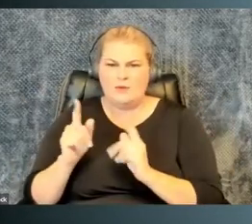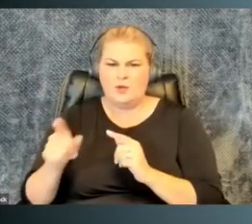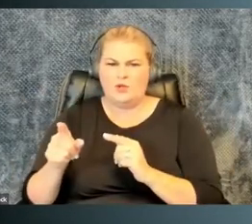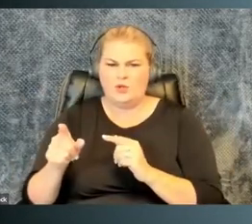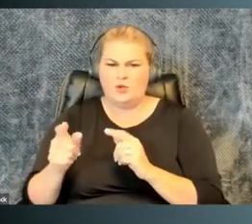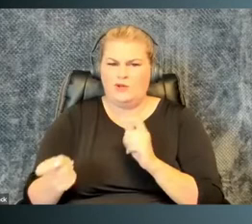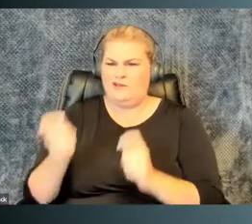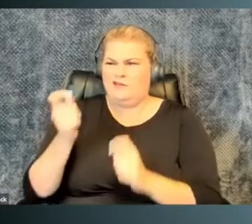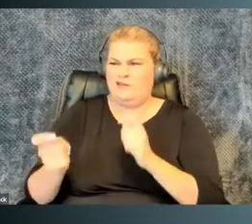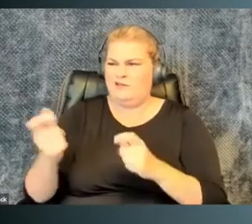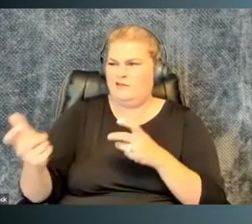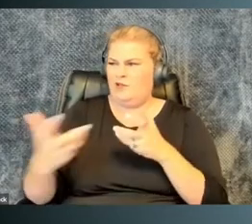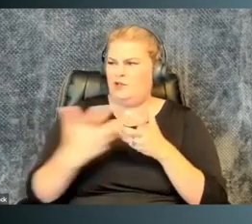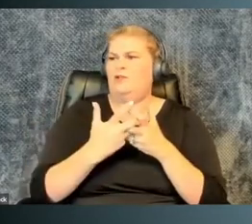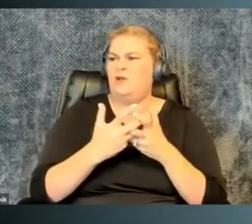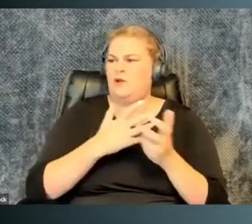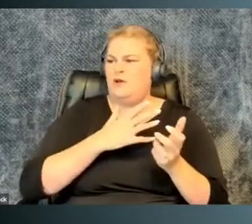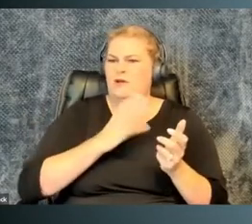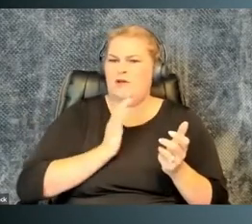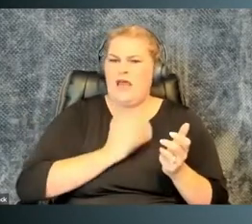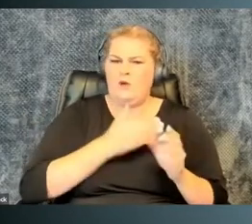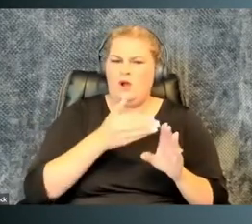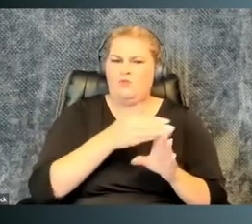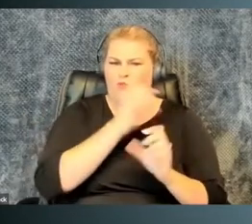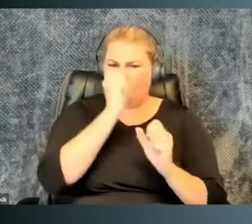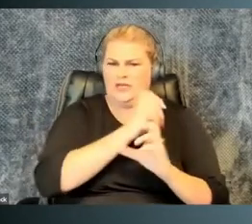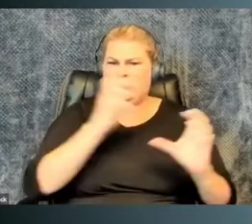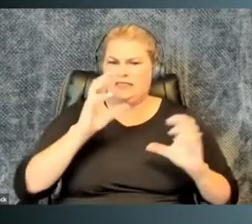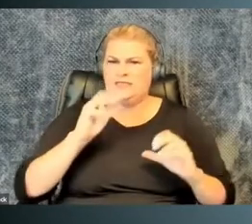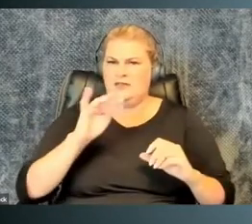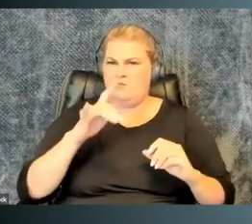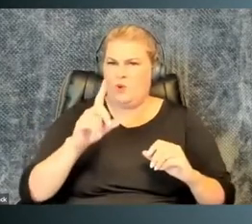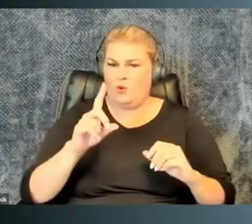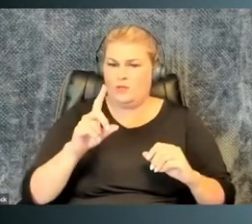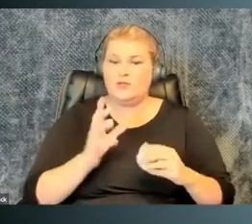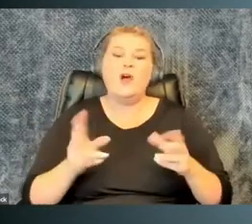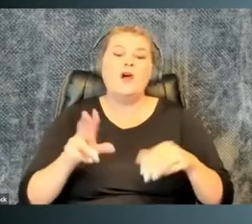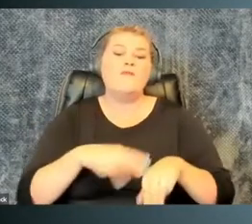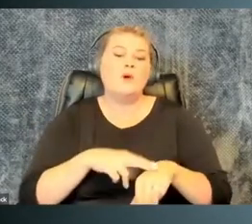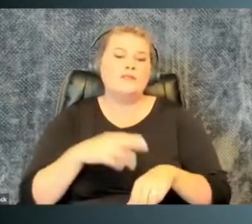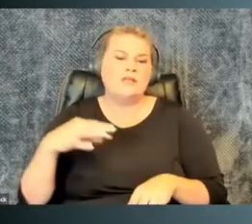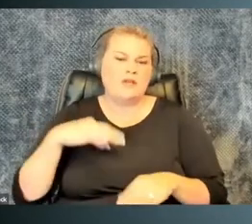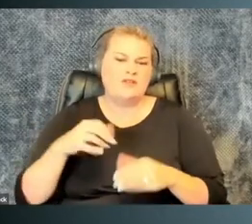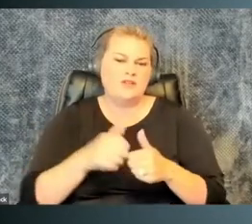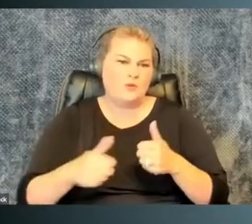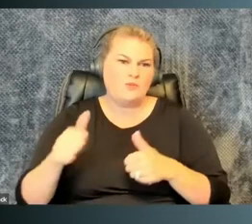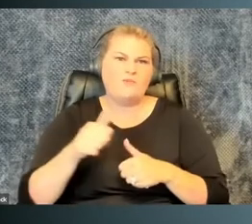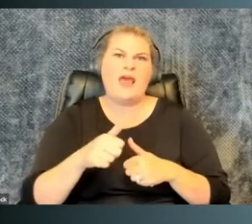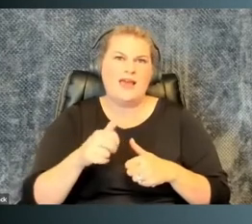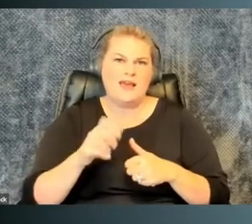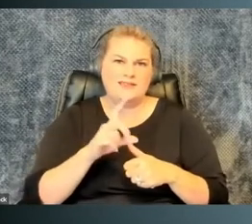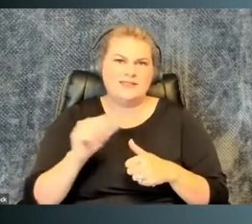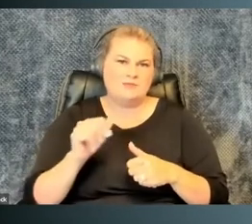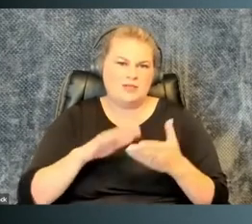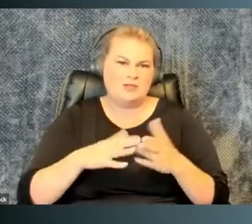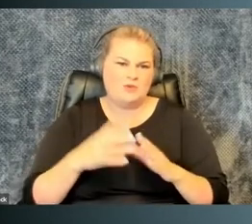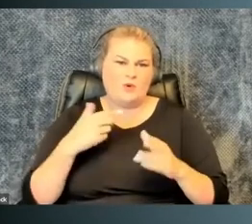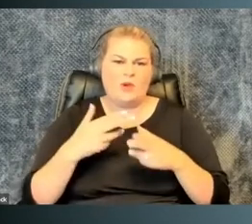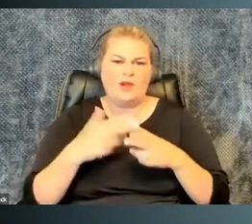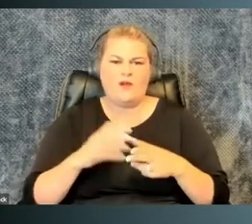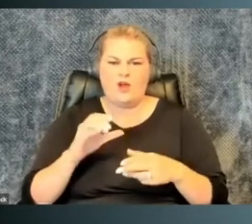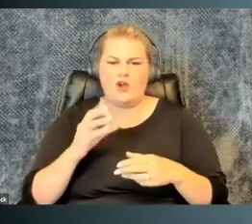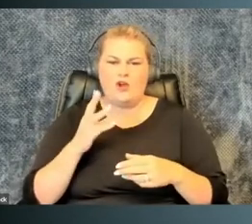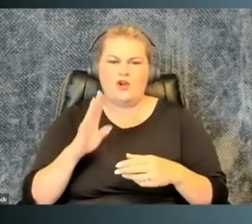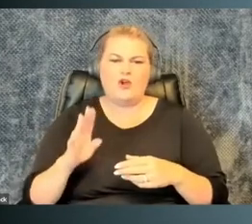asking disabled people to bend or break to preconceived molds. Of course, this is beneficial beyond the disability